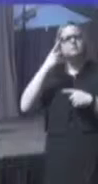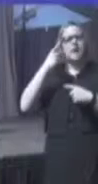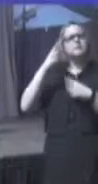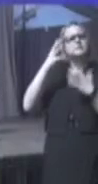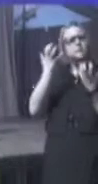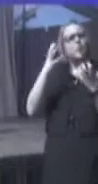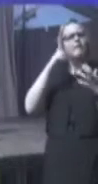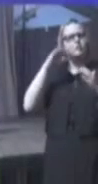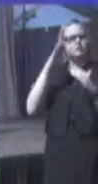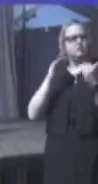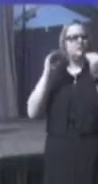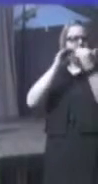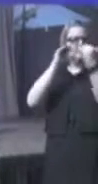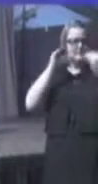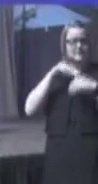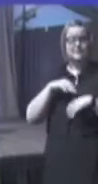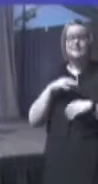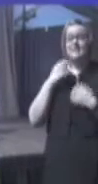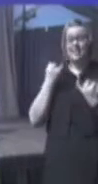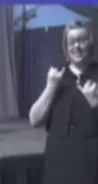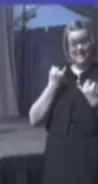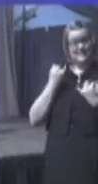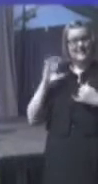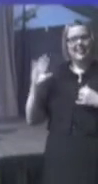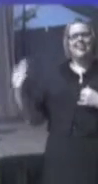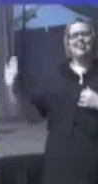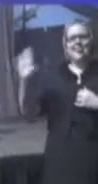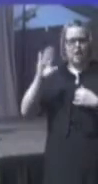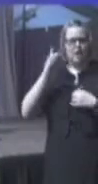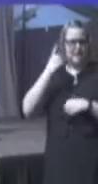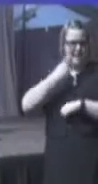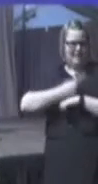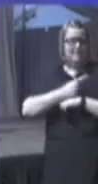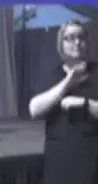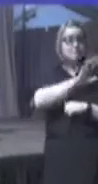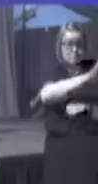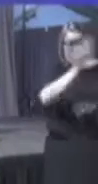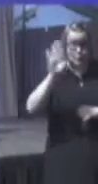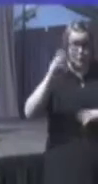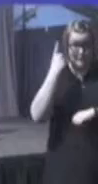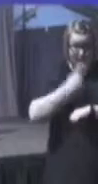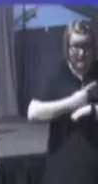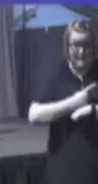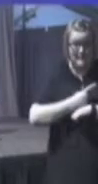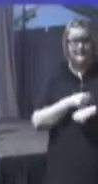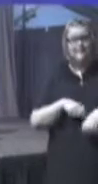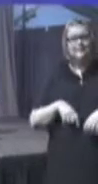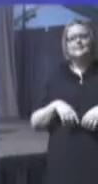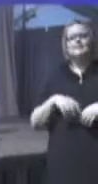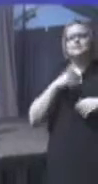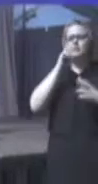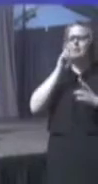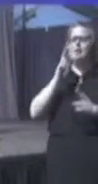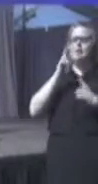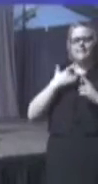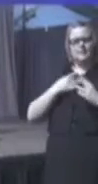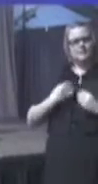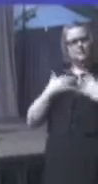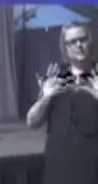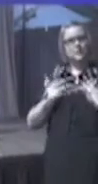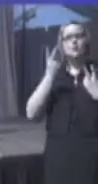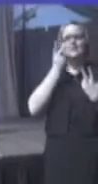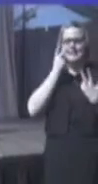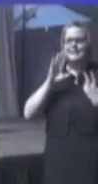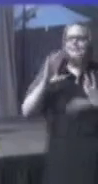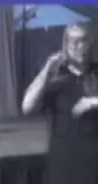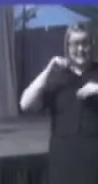This is their day. This is your day. It's an honor to be here to see the fruit of